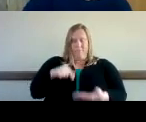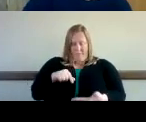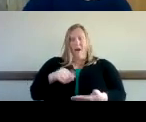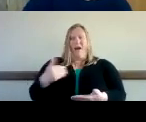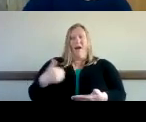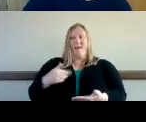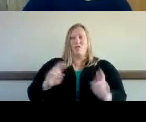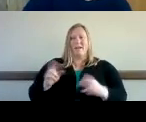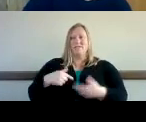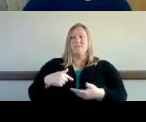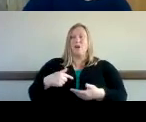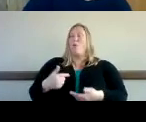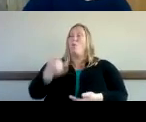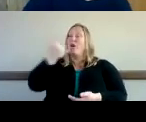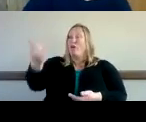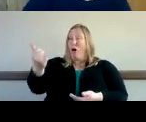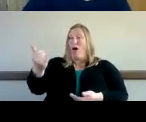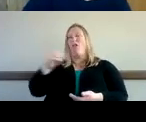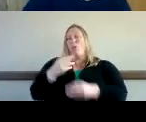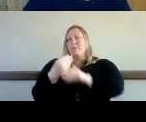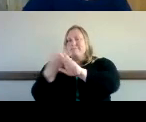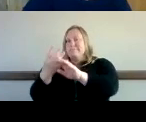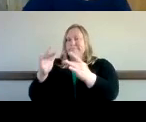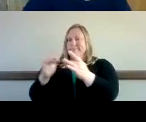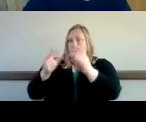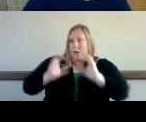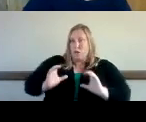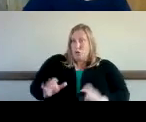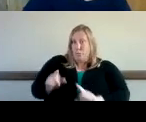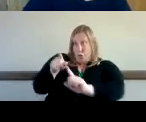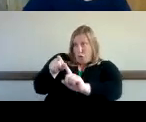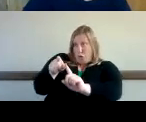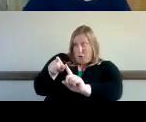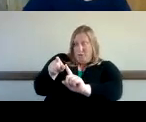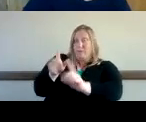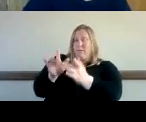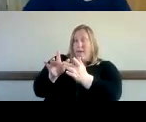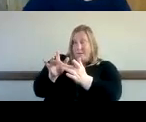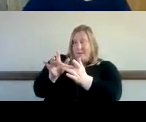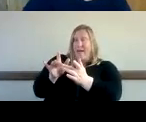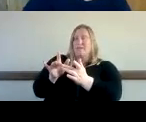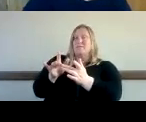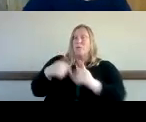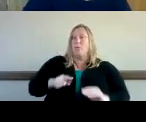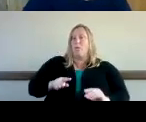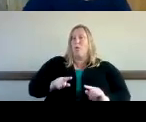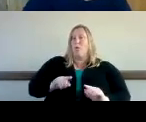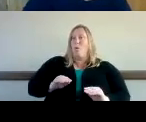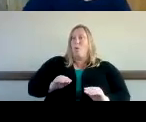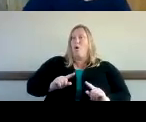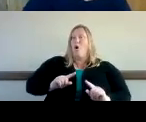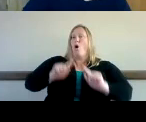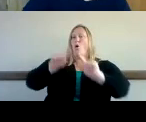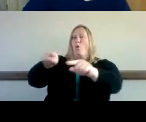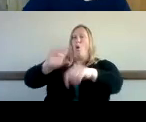consumer and their preferred method and do that initial setup of the equipment and the first